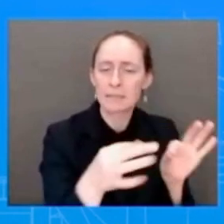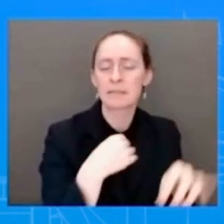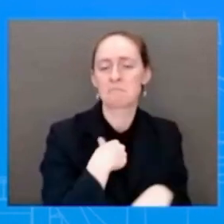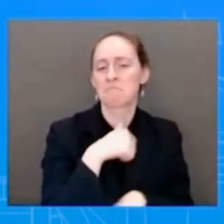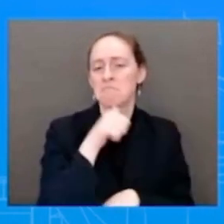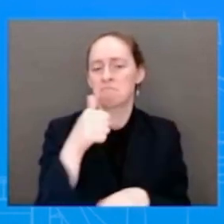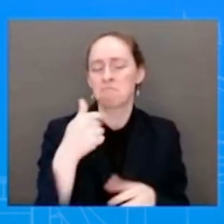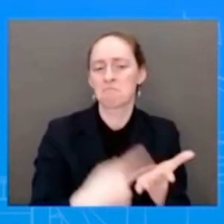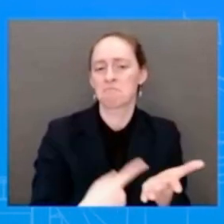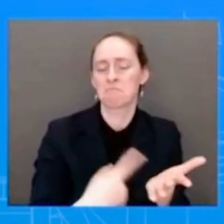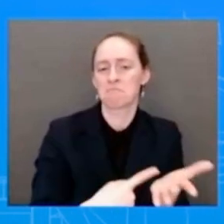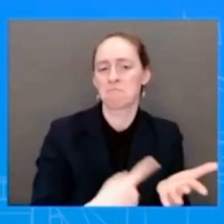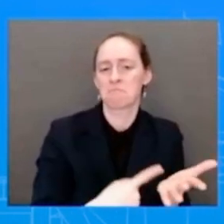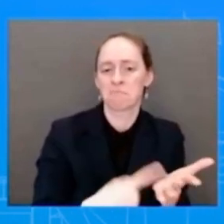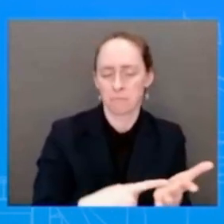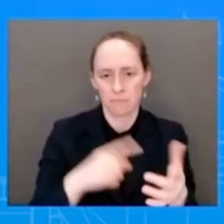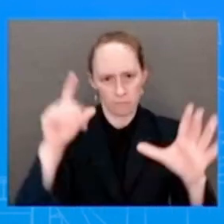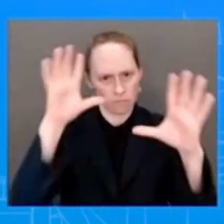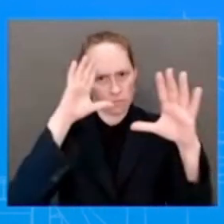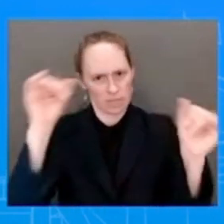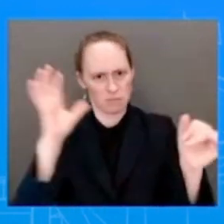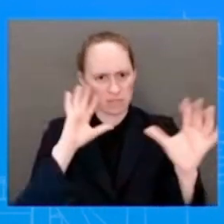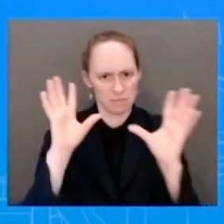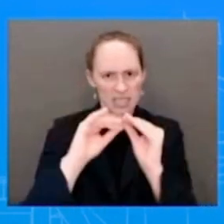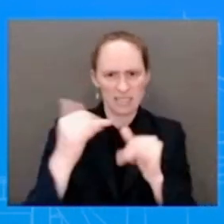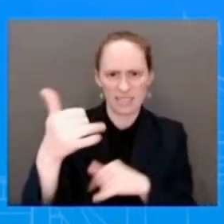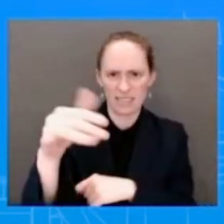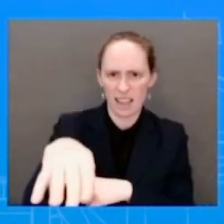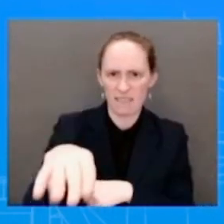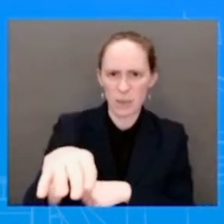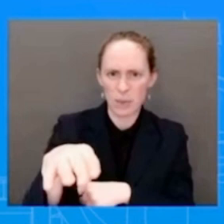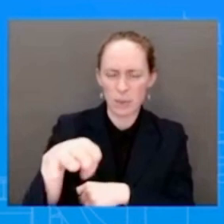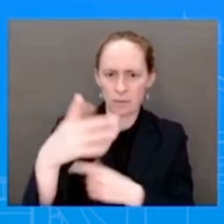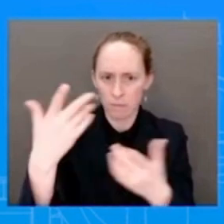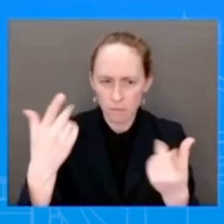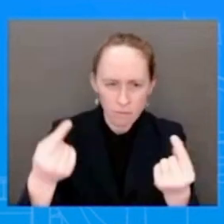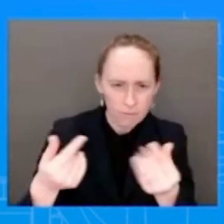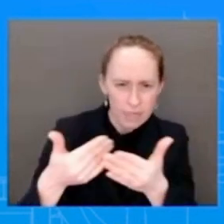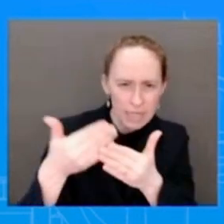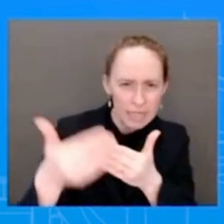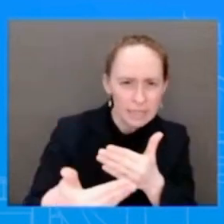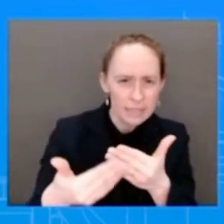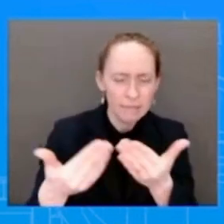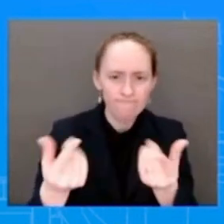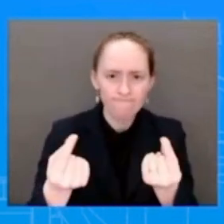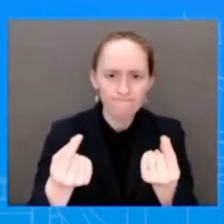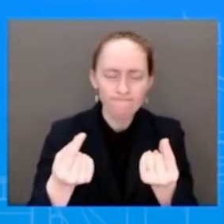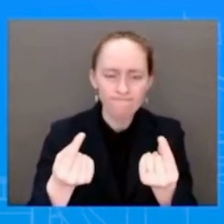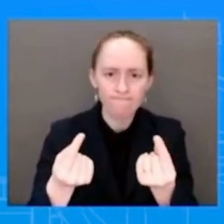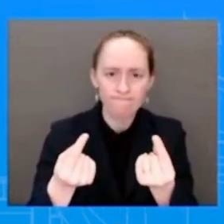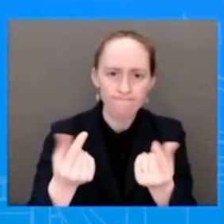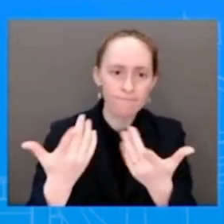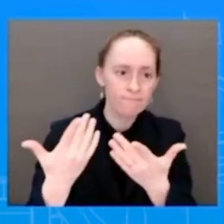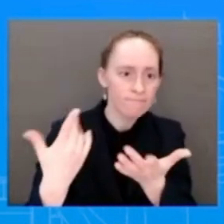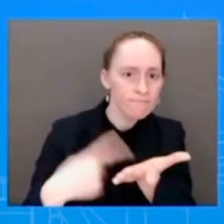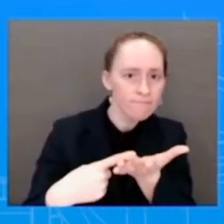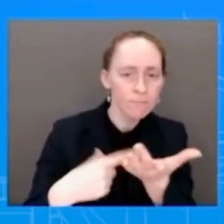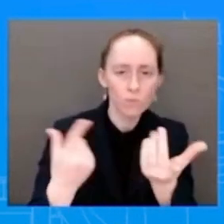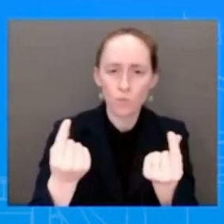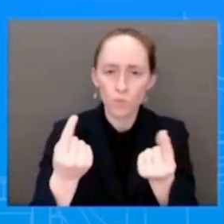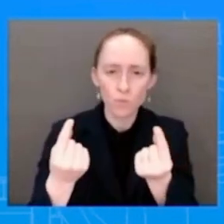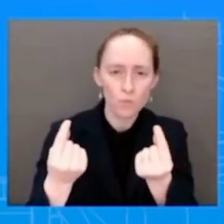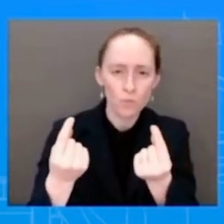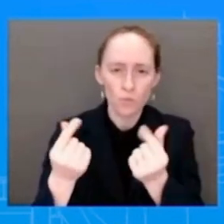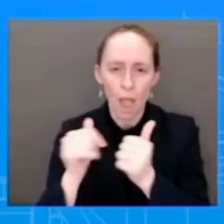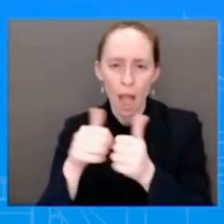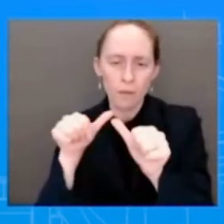Congressional Black Caucus, see how that goes, and, you know, continue to talk to Congress about acting and making sure that we